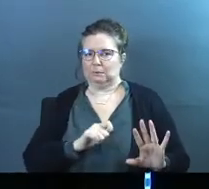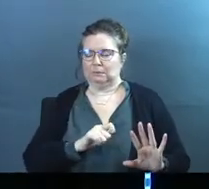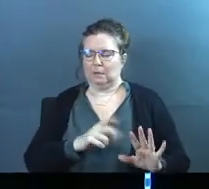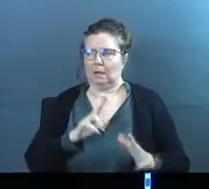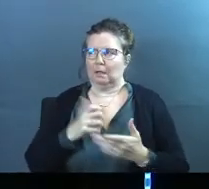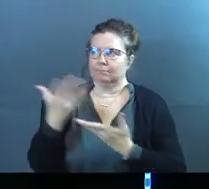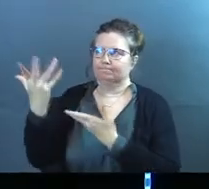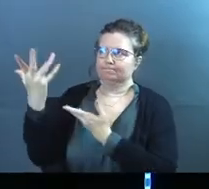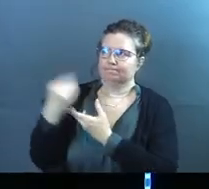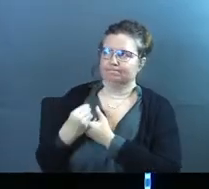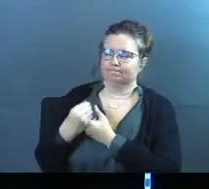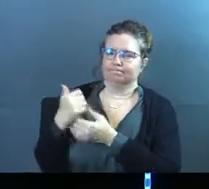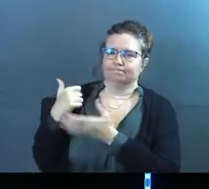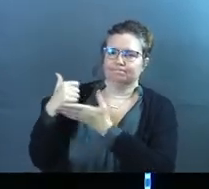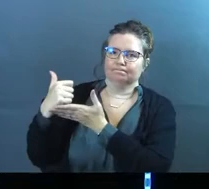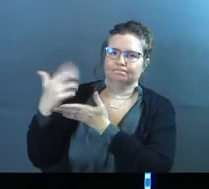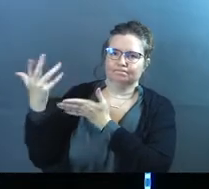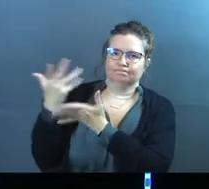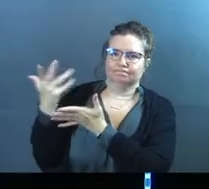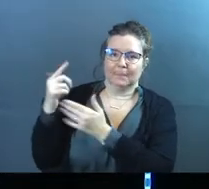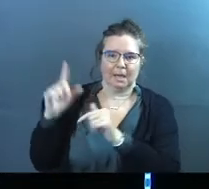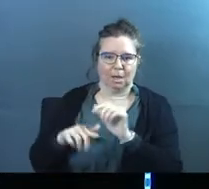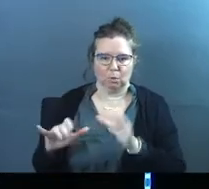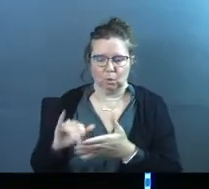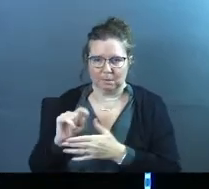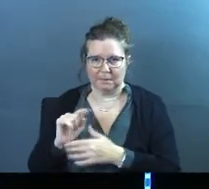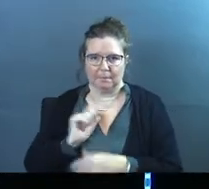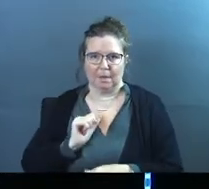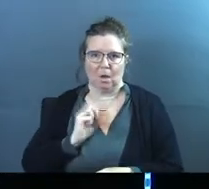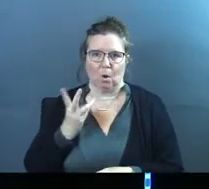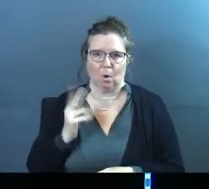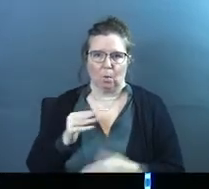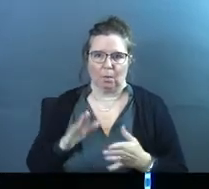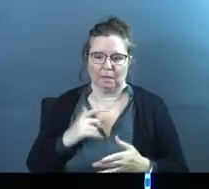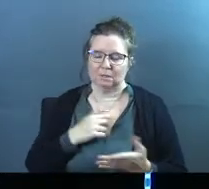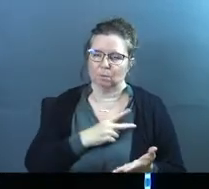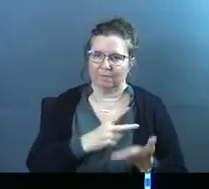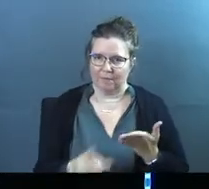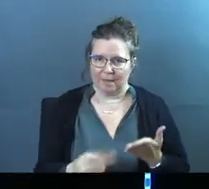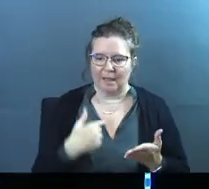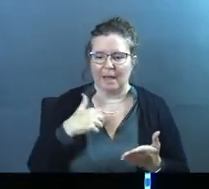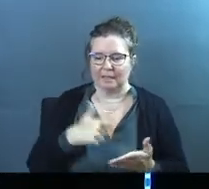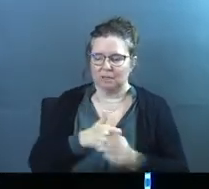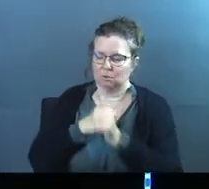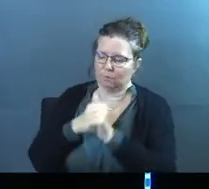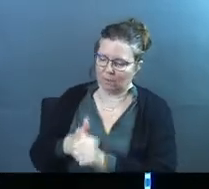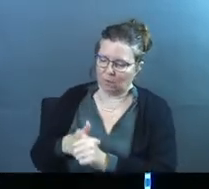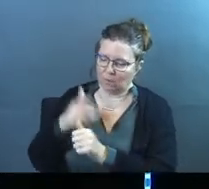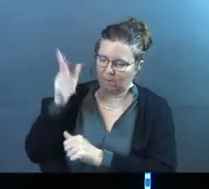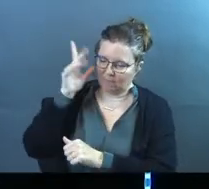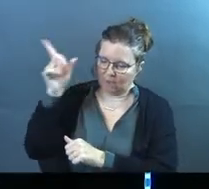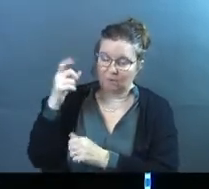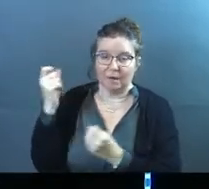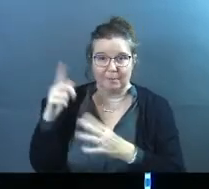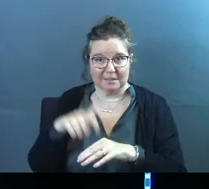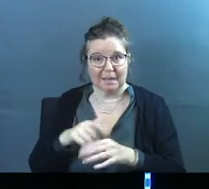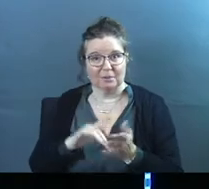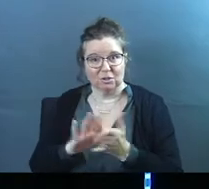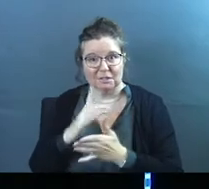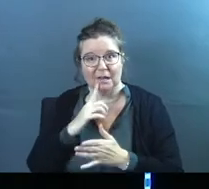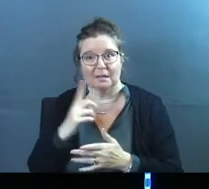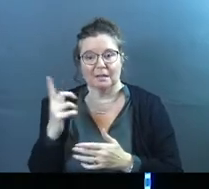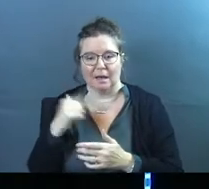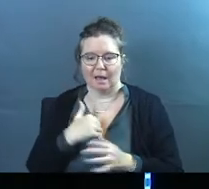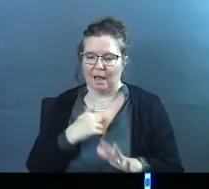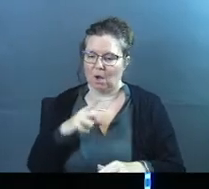unless I have God's help. I can't do this my own way because it will fail. I need to follow the Father, right? How many times did Jesus say,